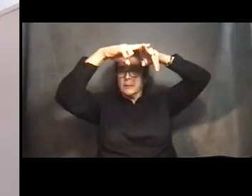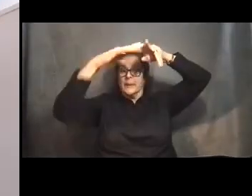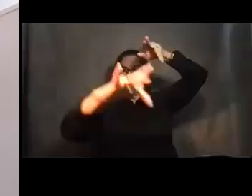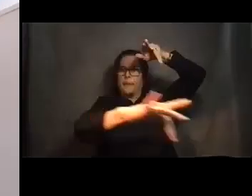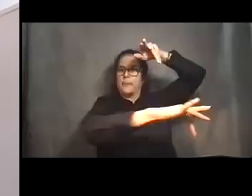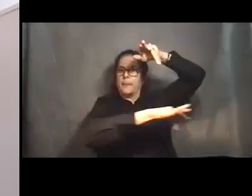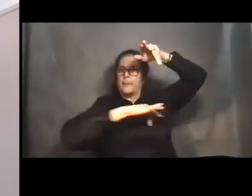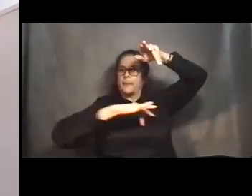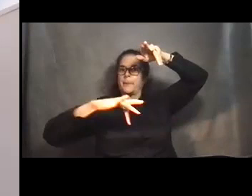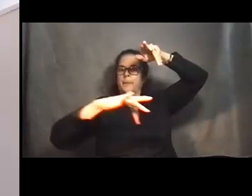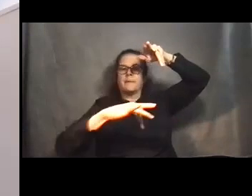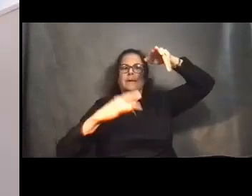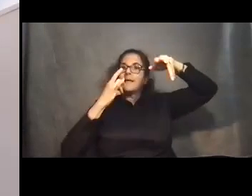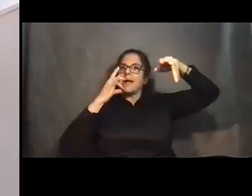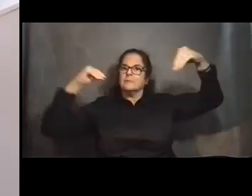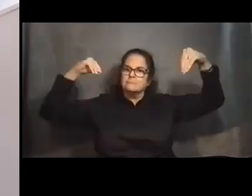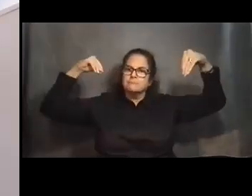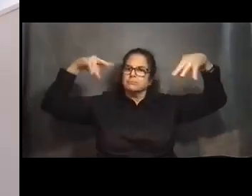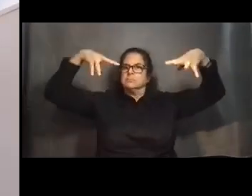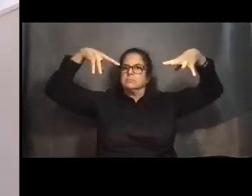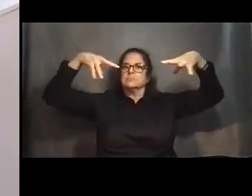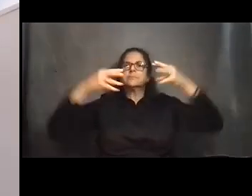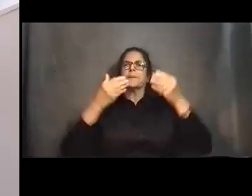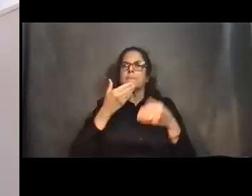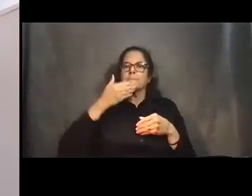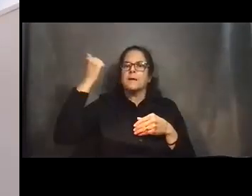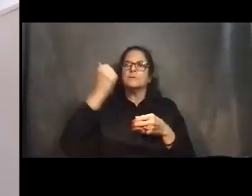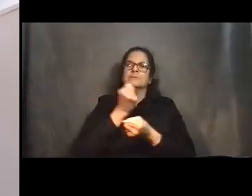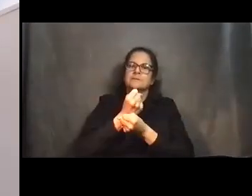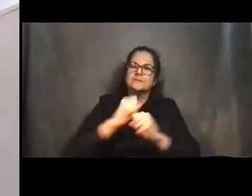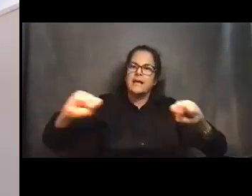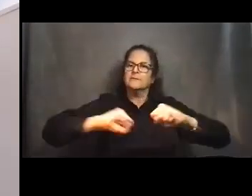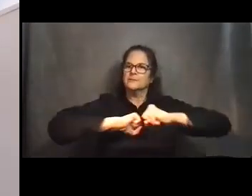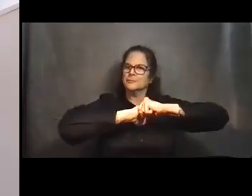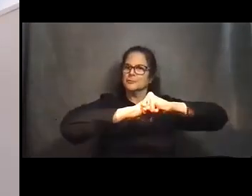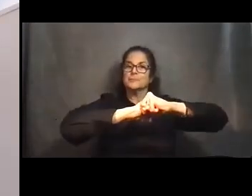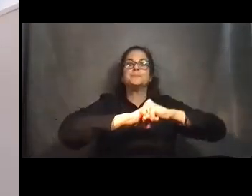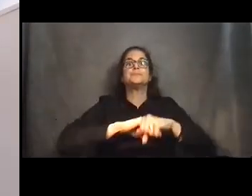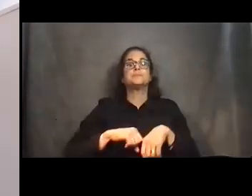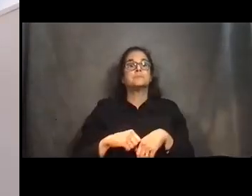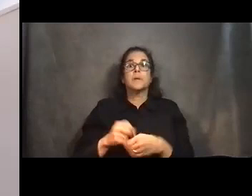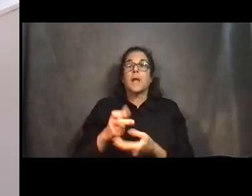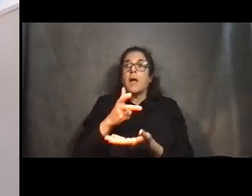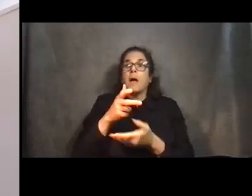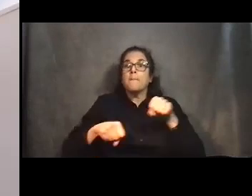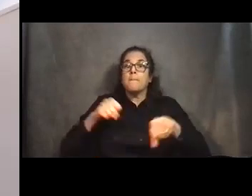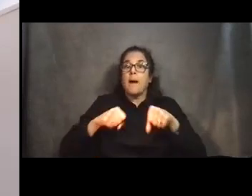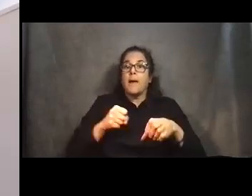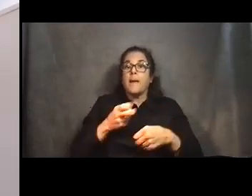providing an increase of safety and security. An additional bike parking has been provided.